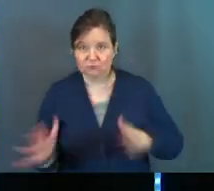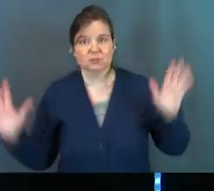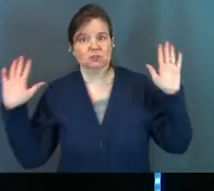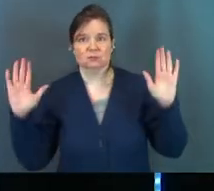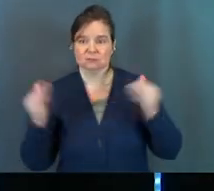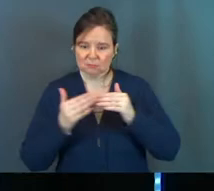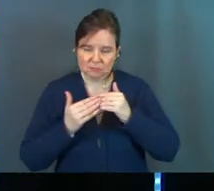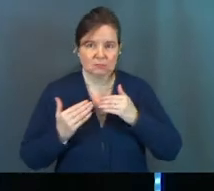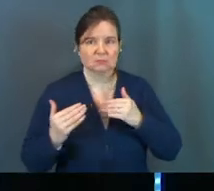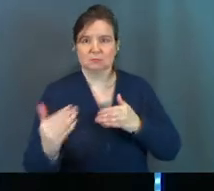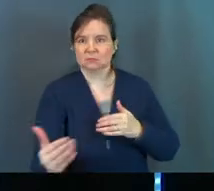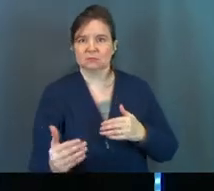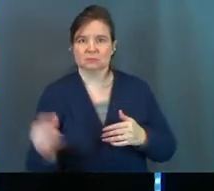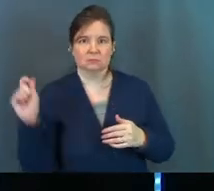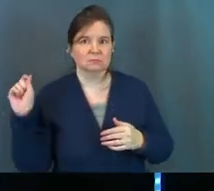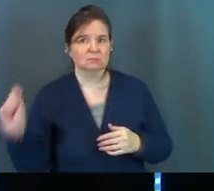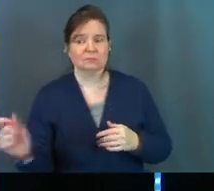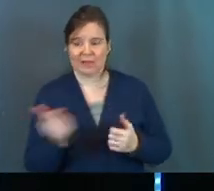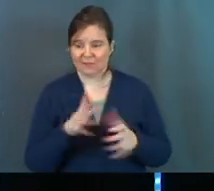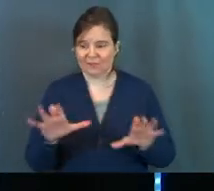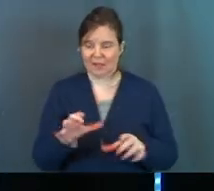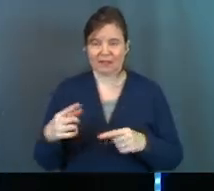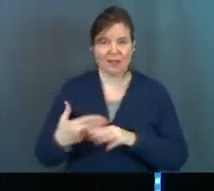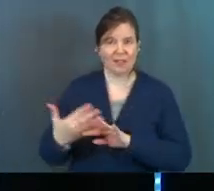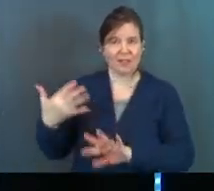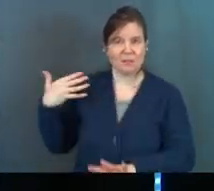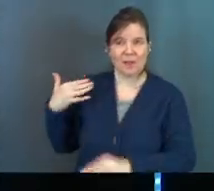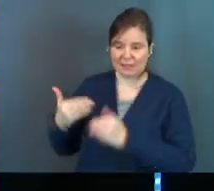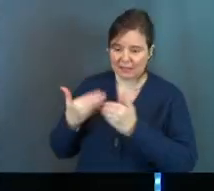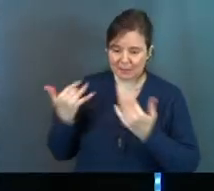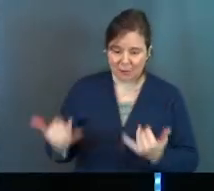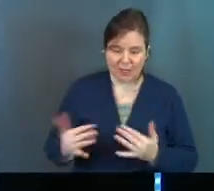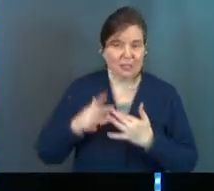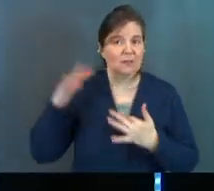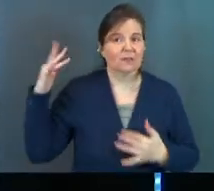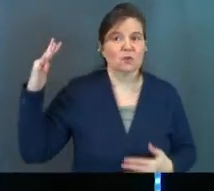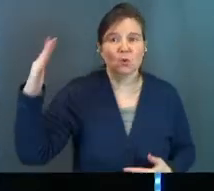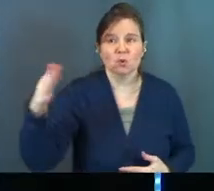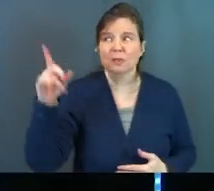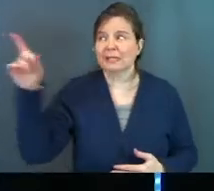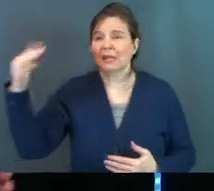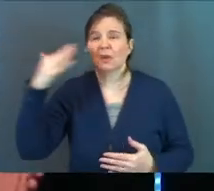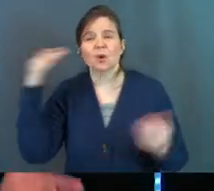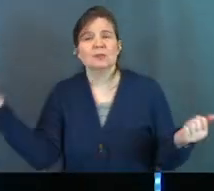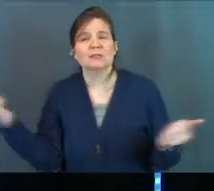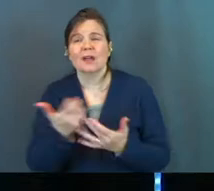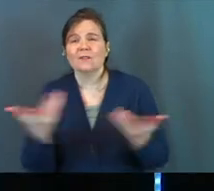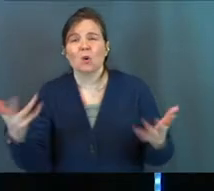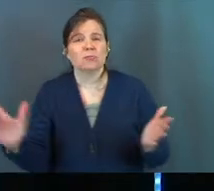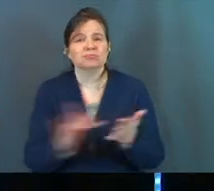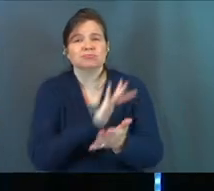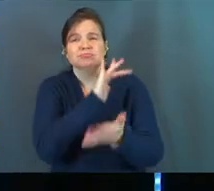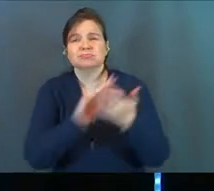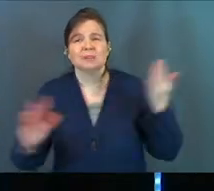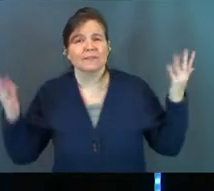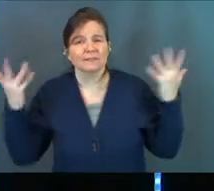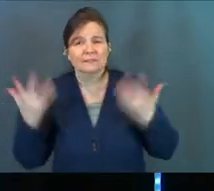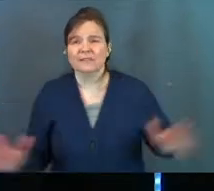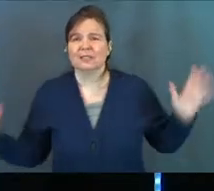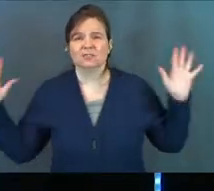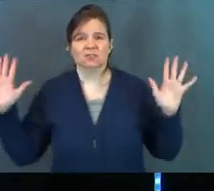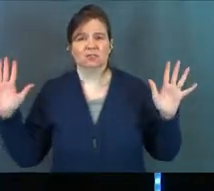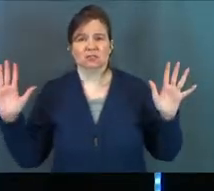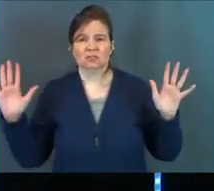Once for all. Everything I've done in the past and in the present and in the future, he knows all of that. It's all been paid for.